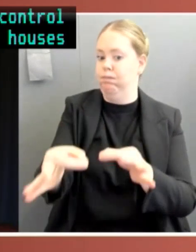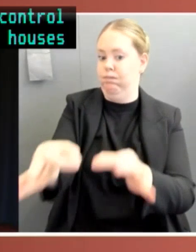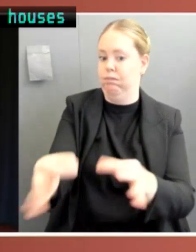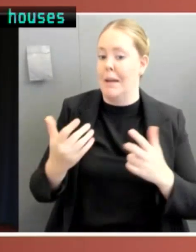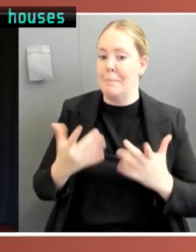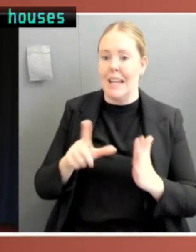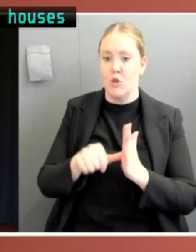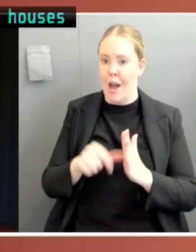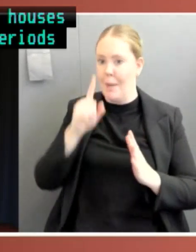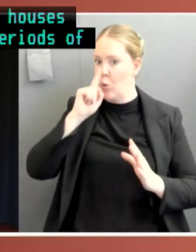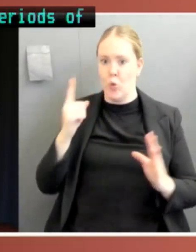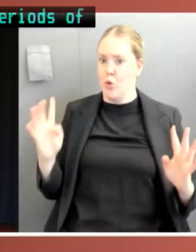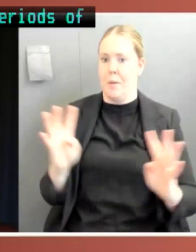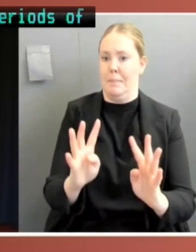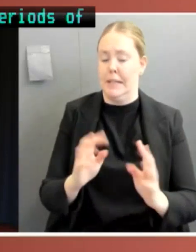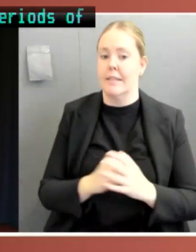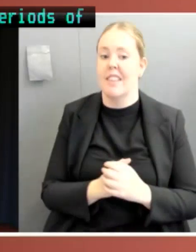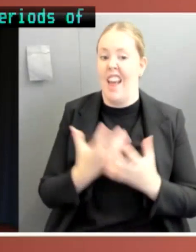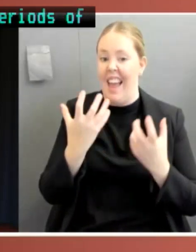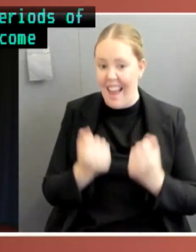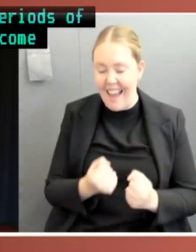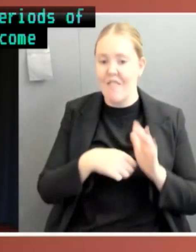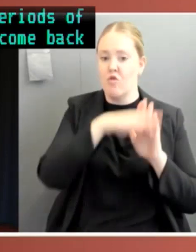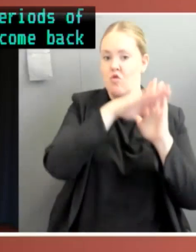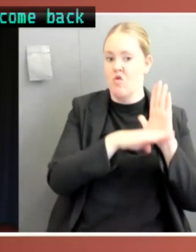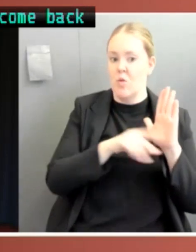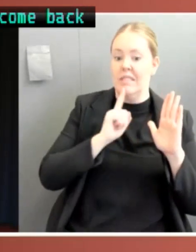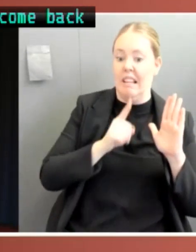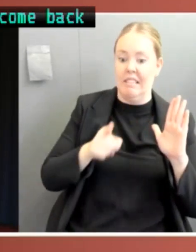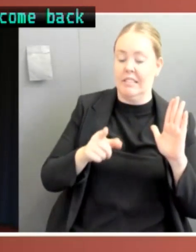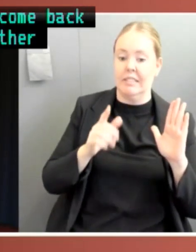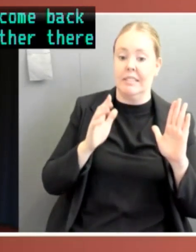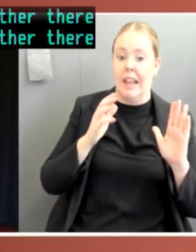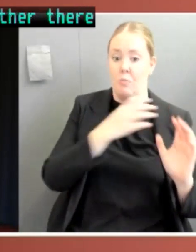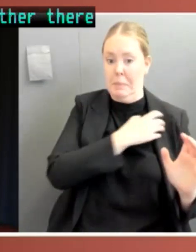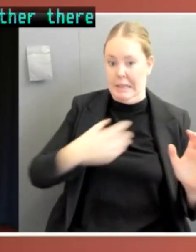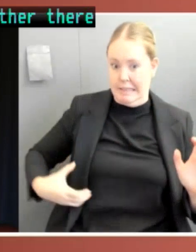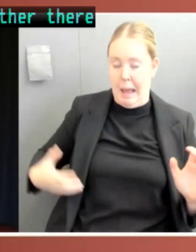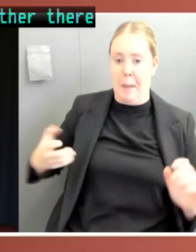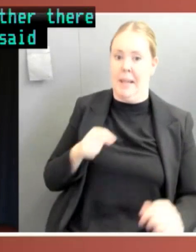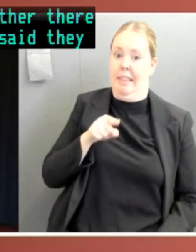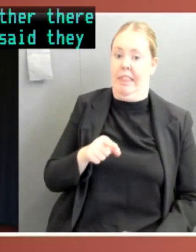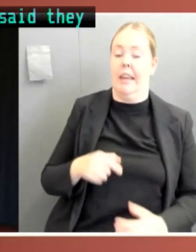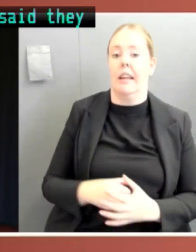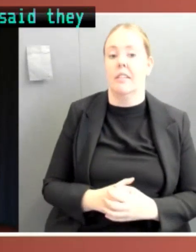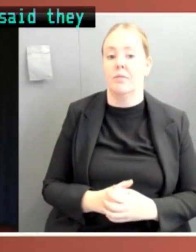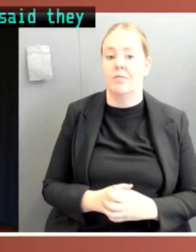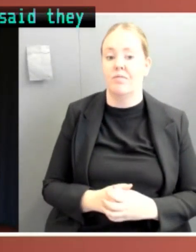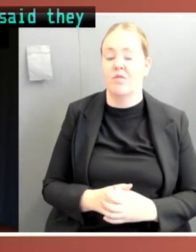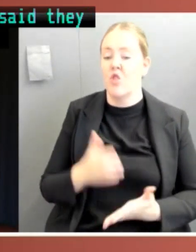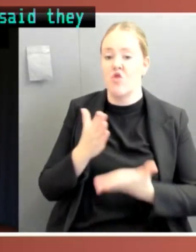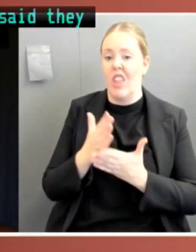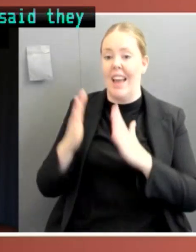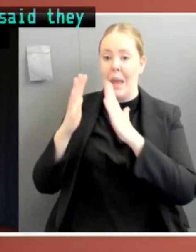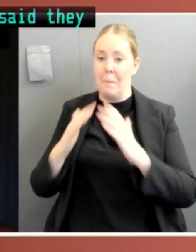there was a standing order that said a government member needed to be there or not. And so I think in most cases, parliament really did just abdicate and say we'll come back in 100